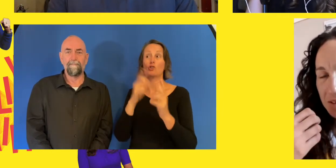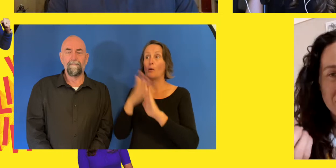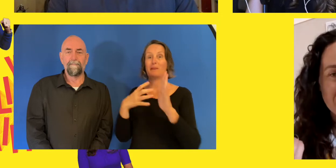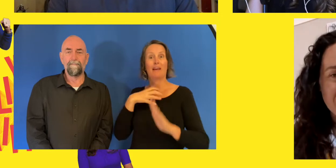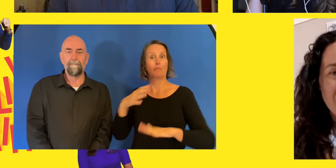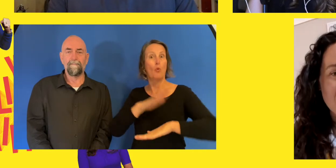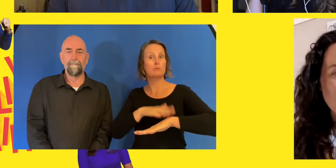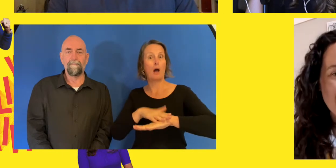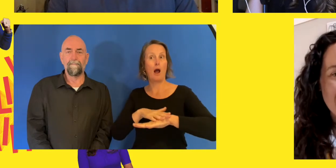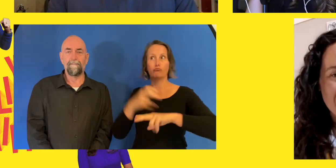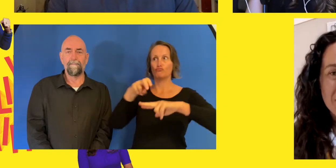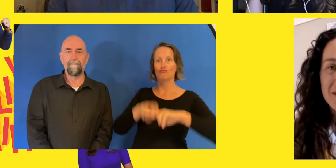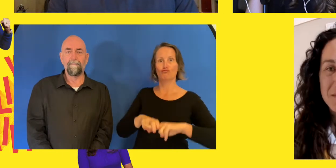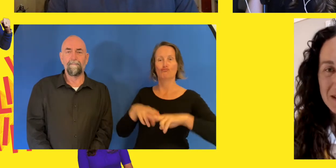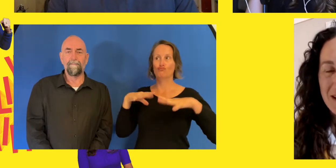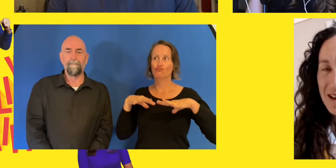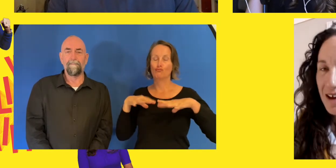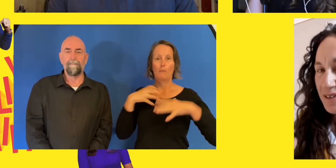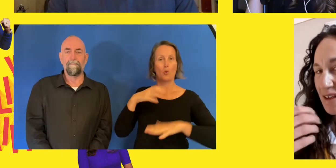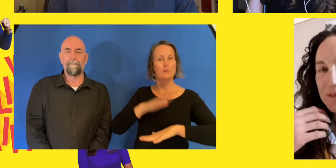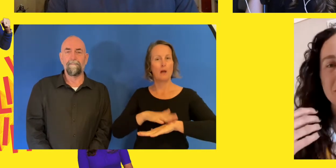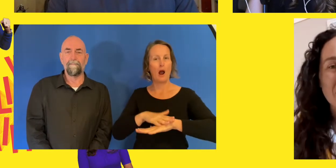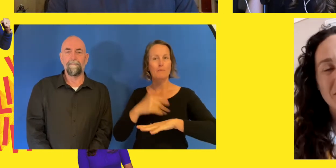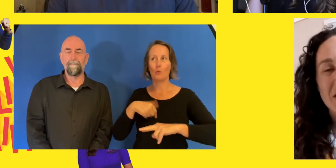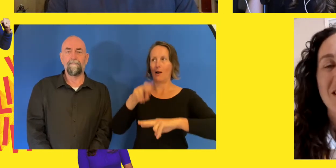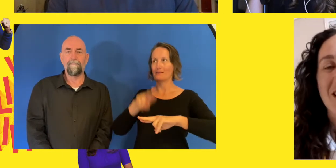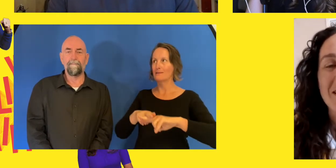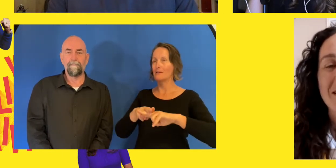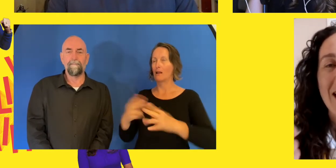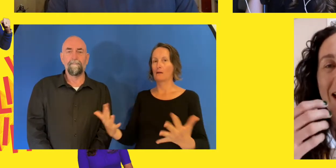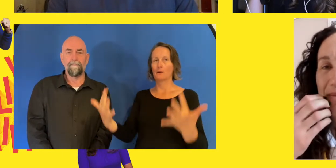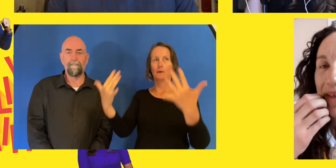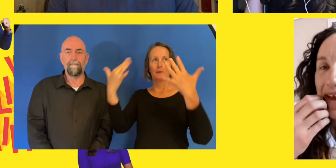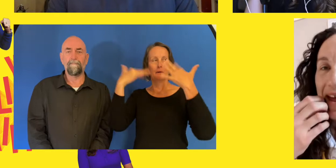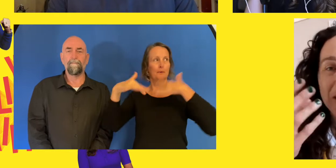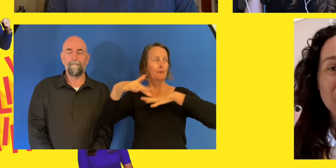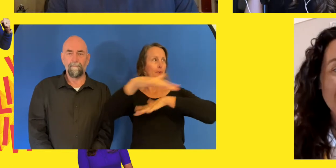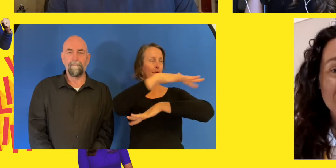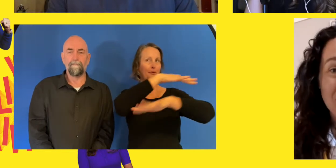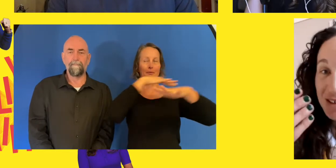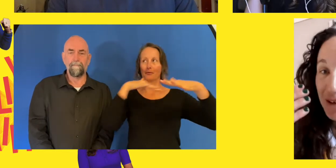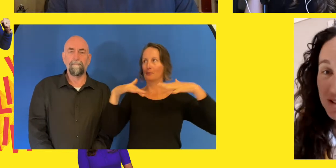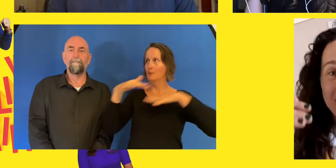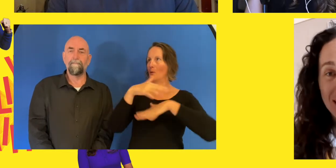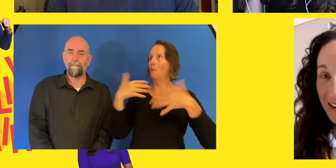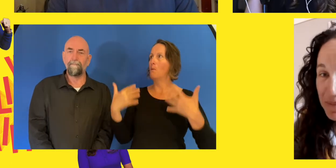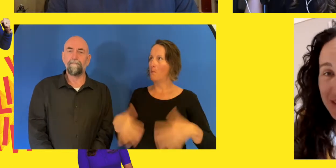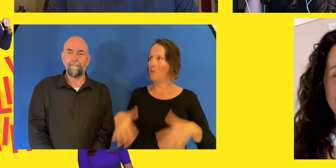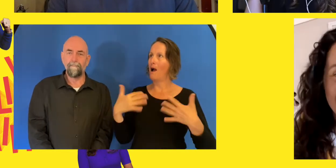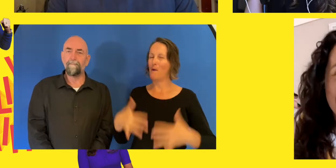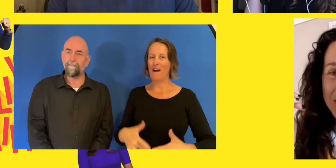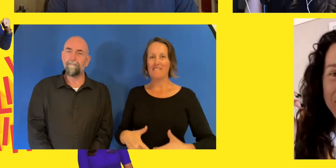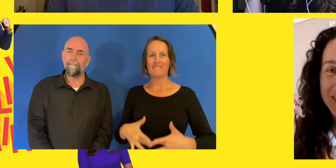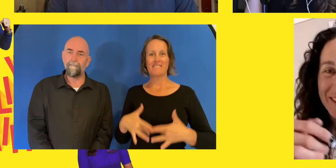sit in the stands and watch my teammates compete. I was able to meet them in the finish line. And I don't normally get to do that because I'm usually like up